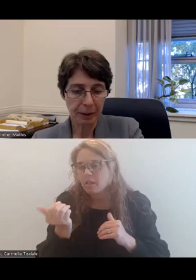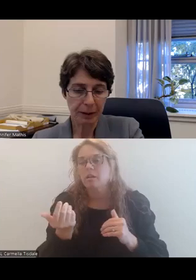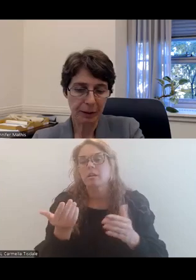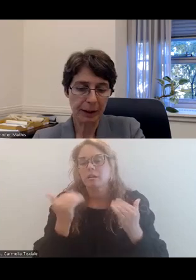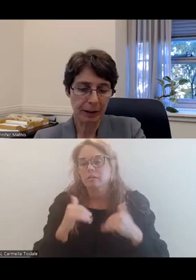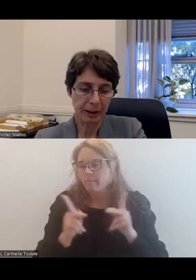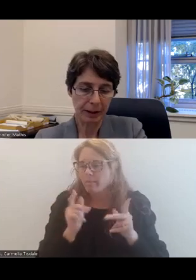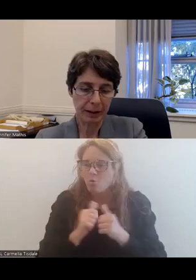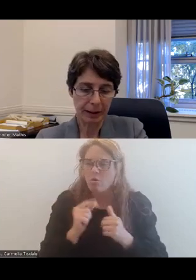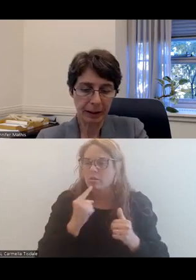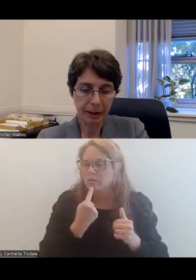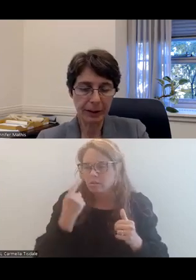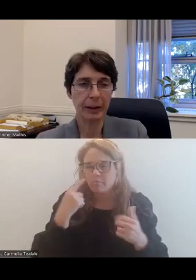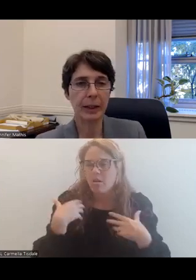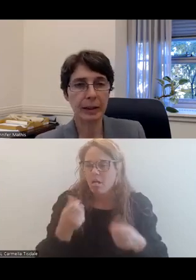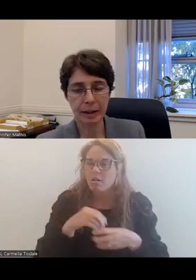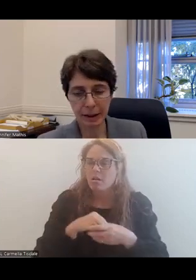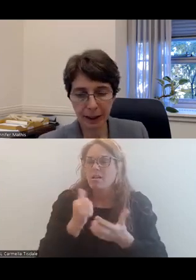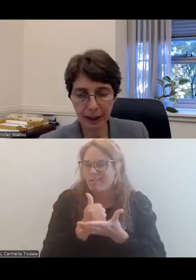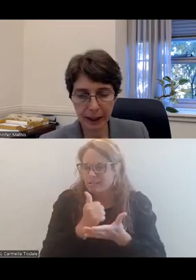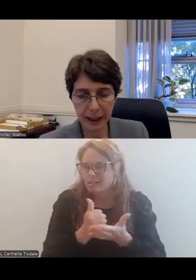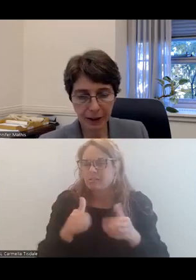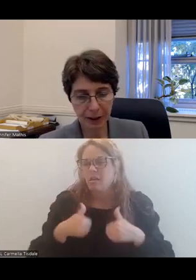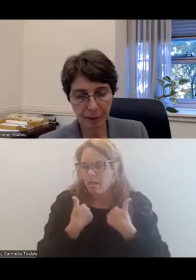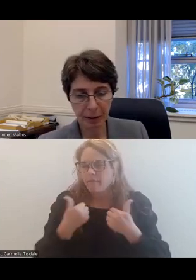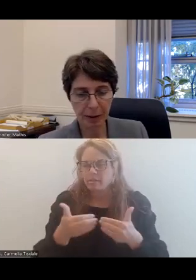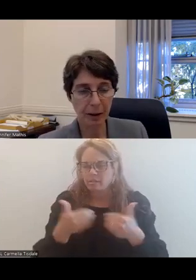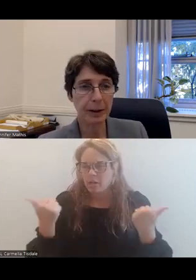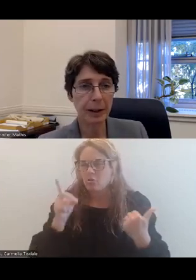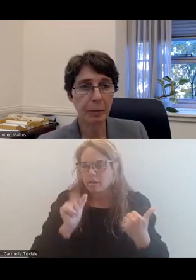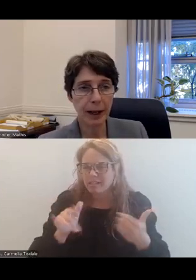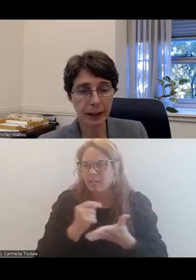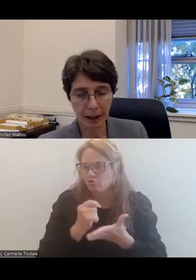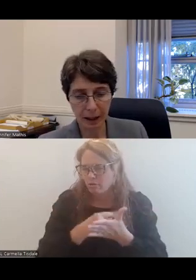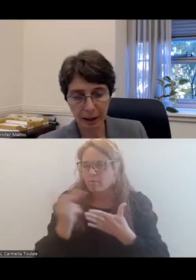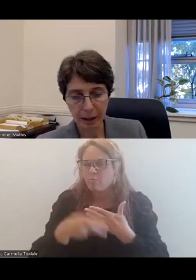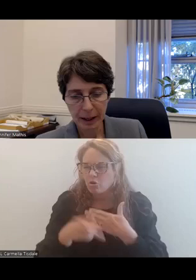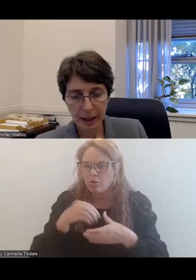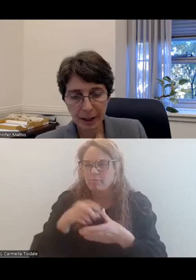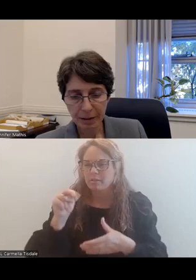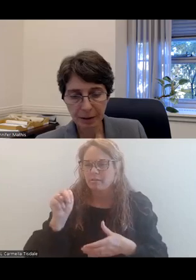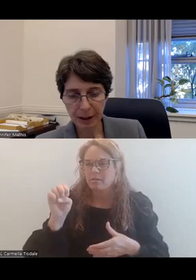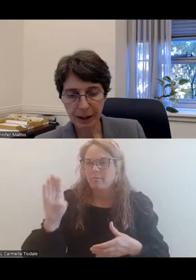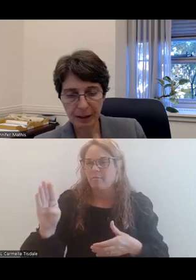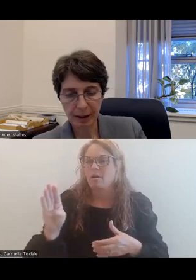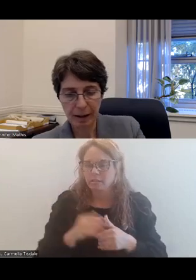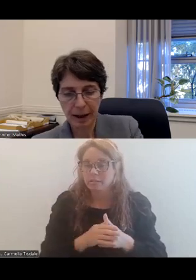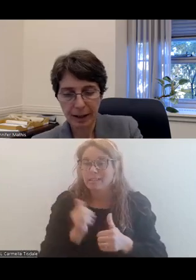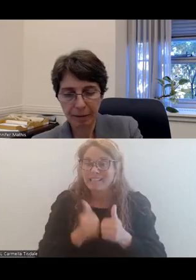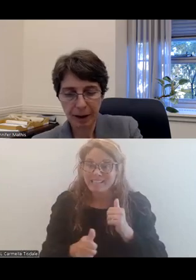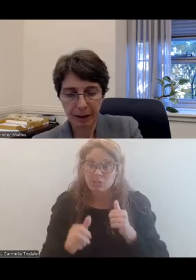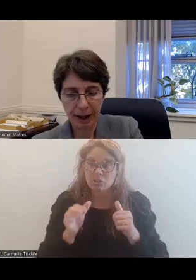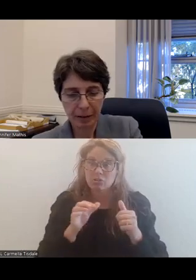people with serious mental illness in assisted living facilities, and segregated day treatment programs in Nebraska. Each of those findings